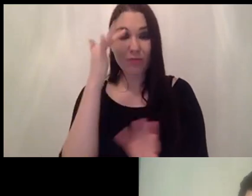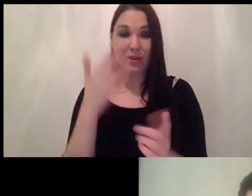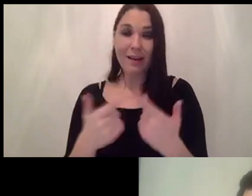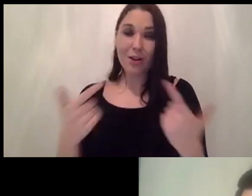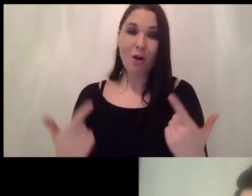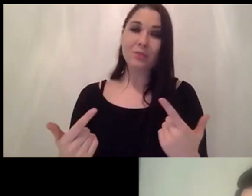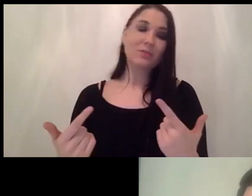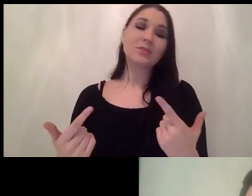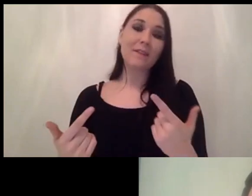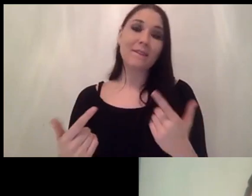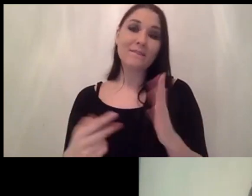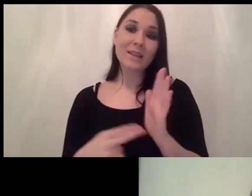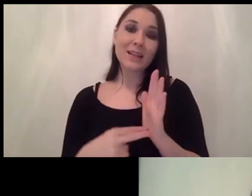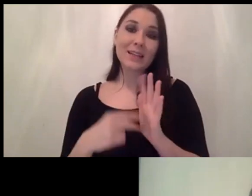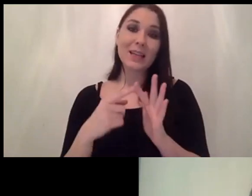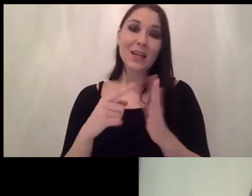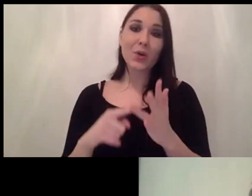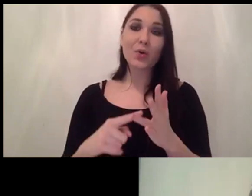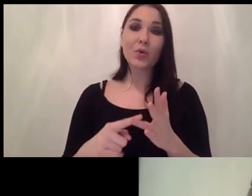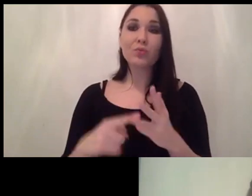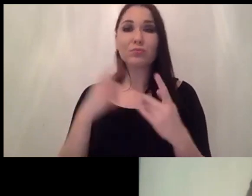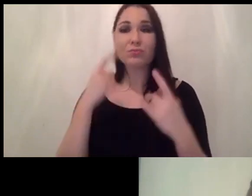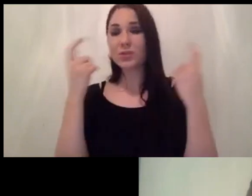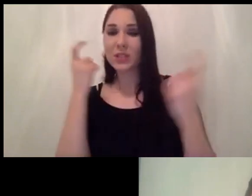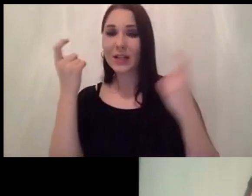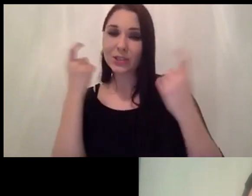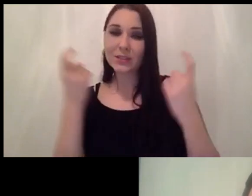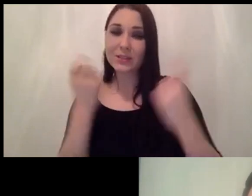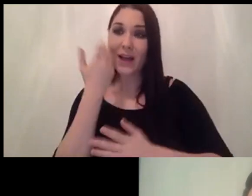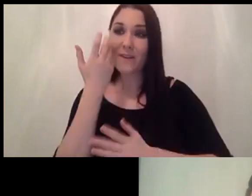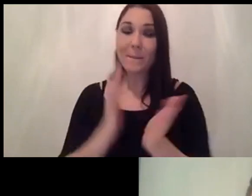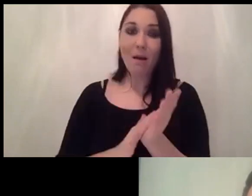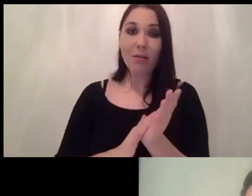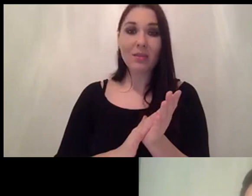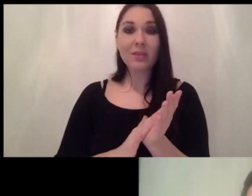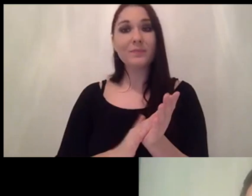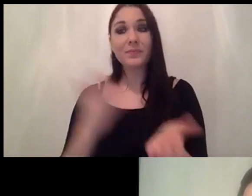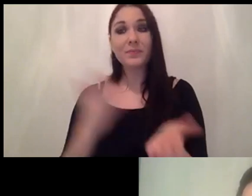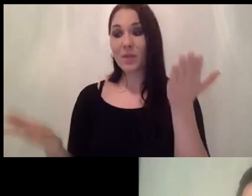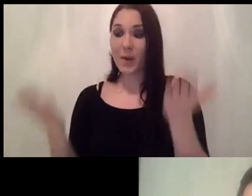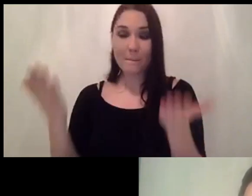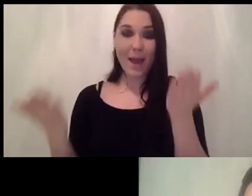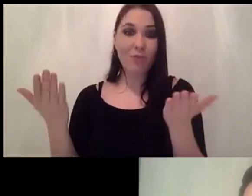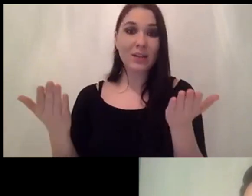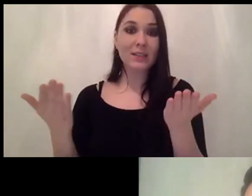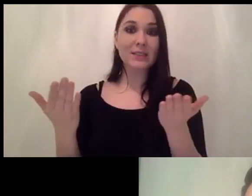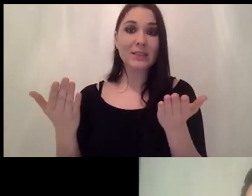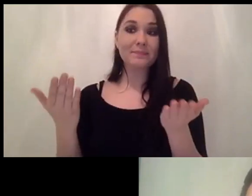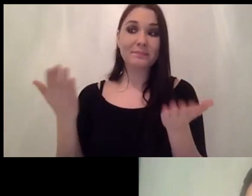of new suggestions coming up like every month and they were all comparing them against uh